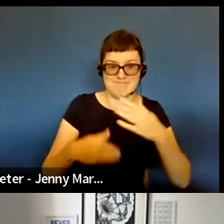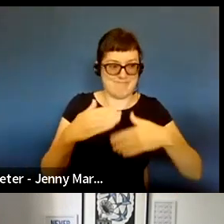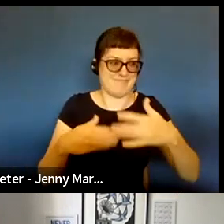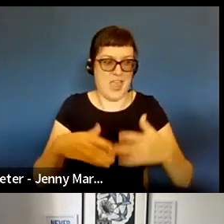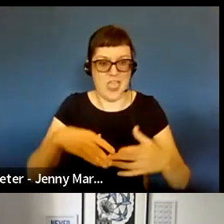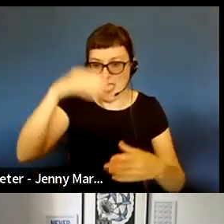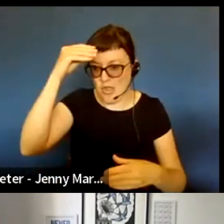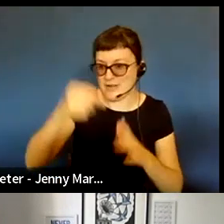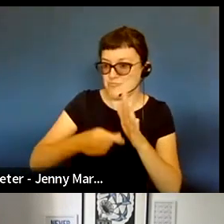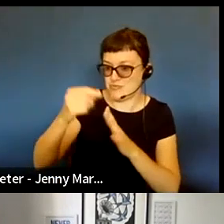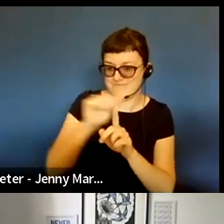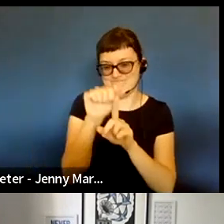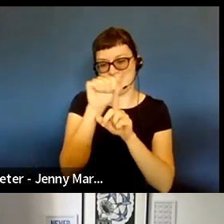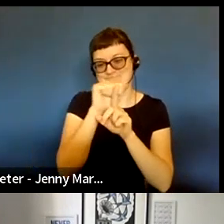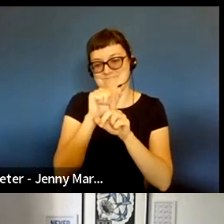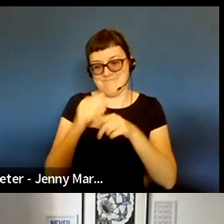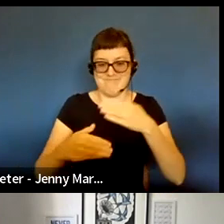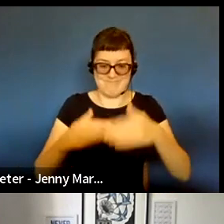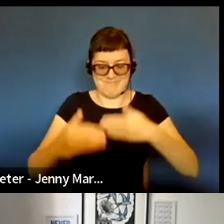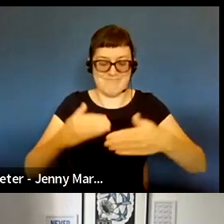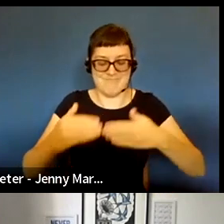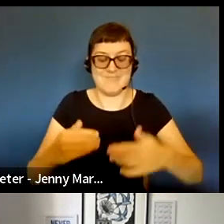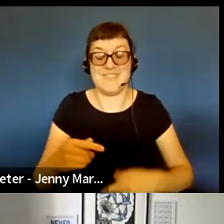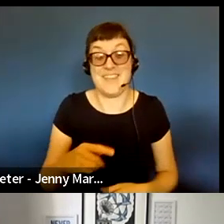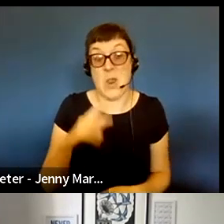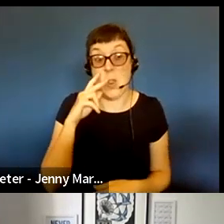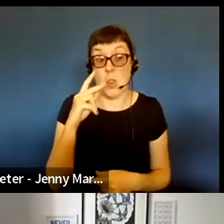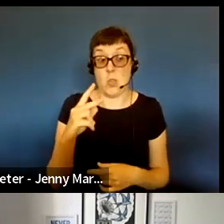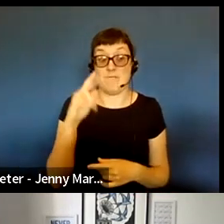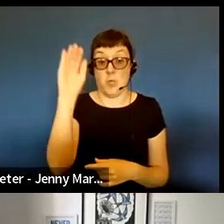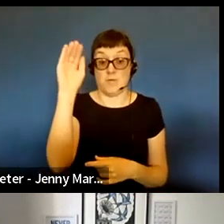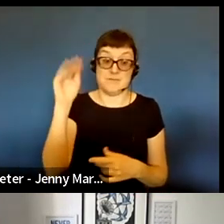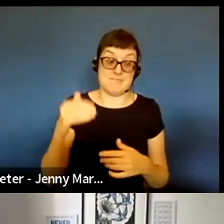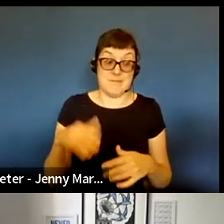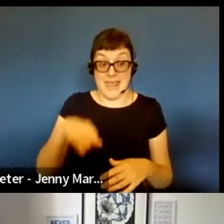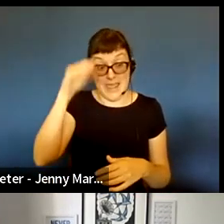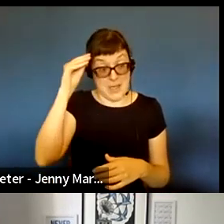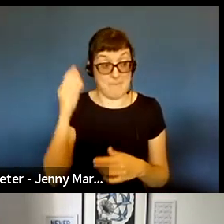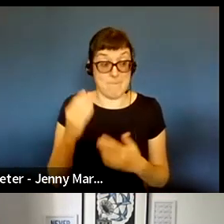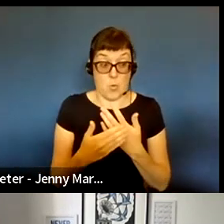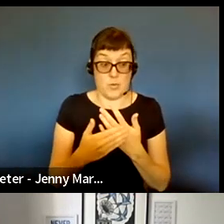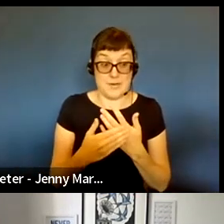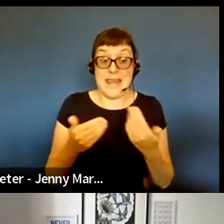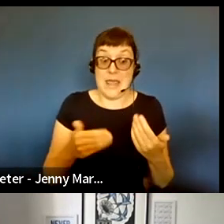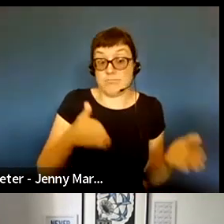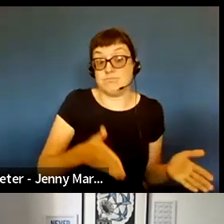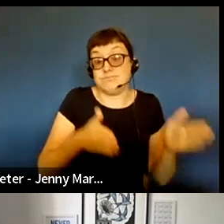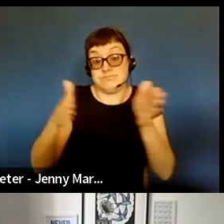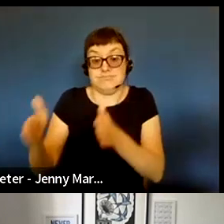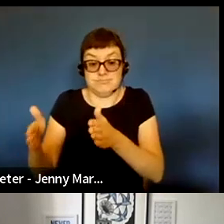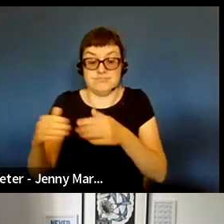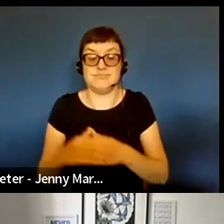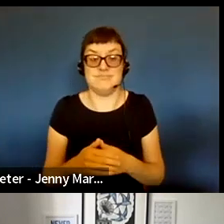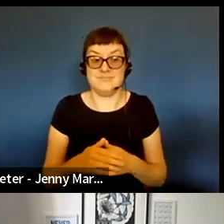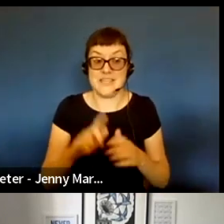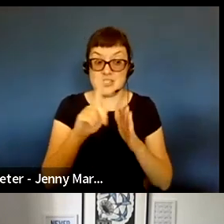it started as you went along, so looking forward to hearing more about that. Last but not least, I'd love to introduce